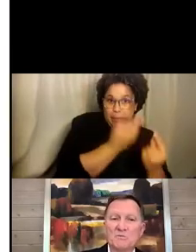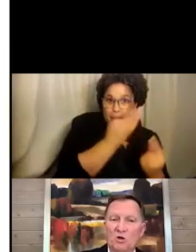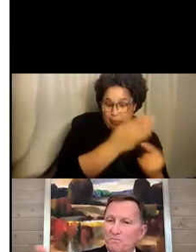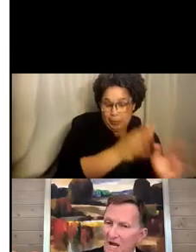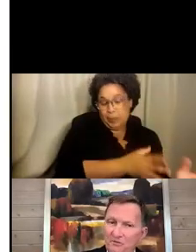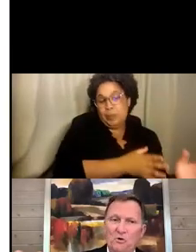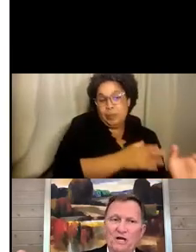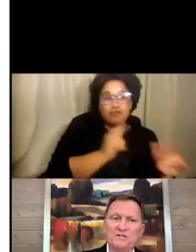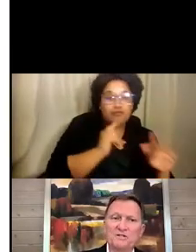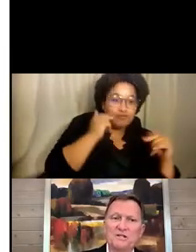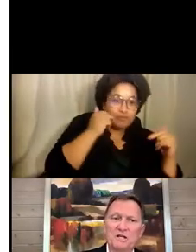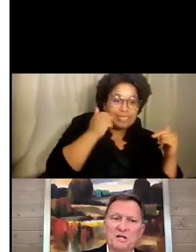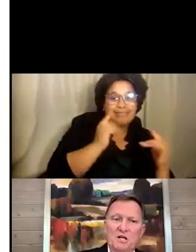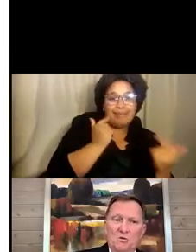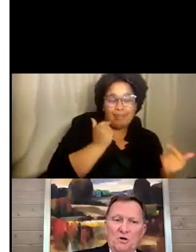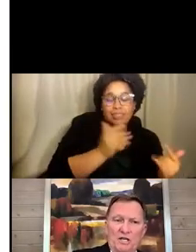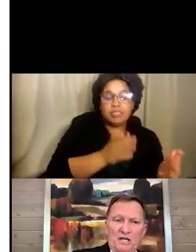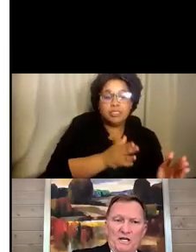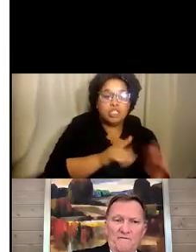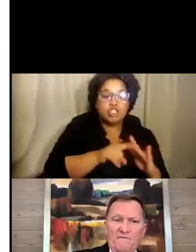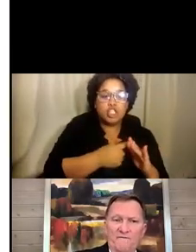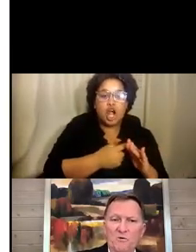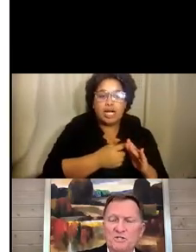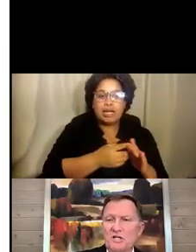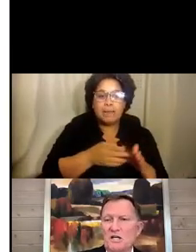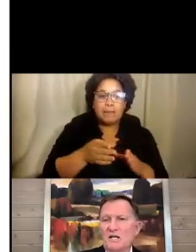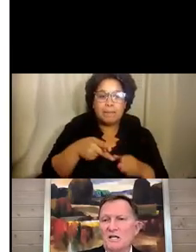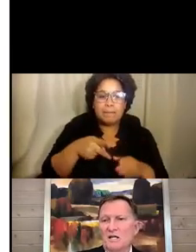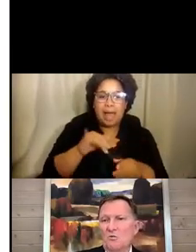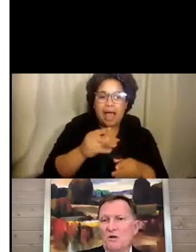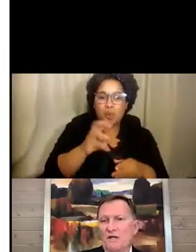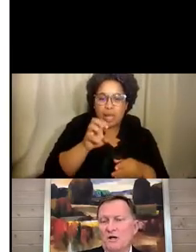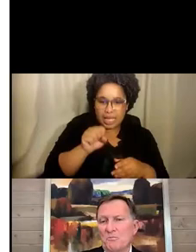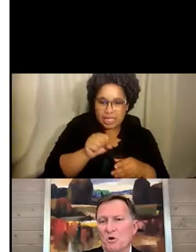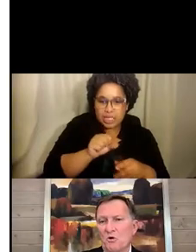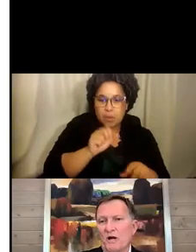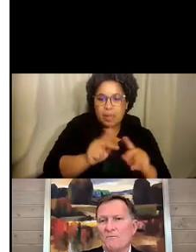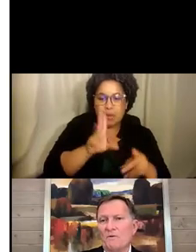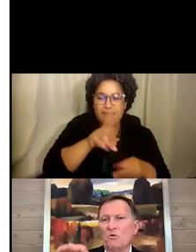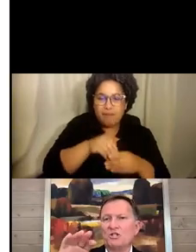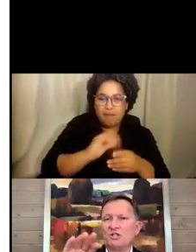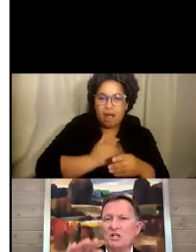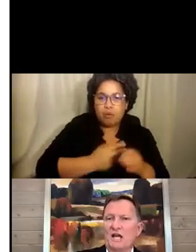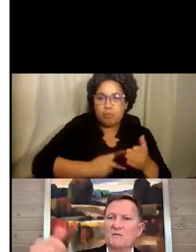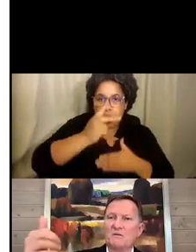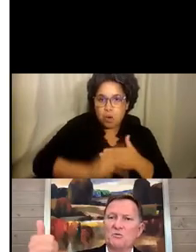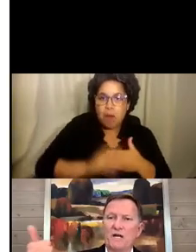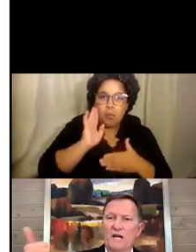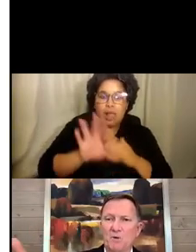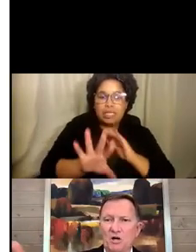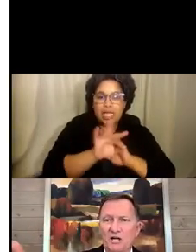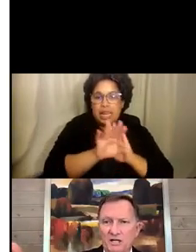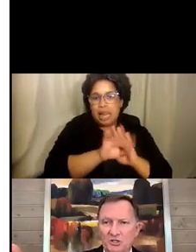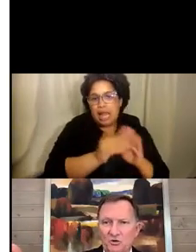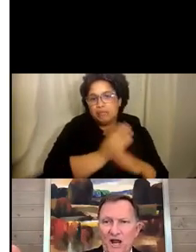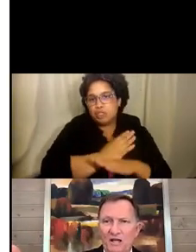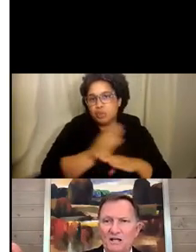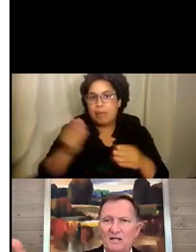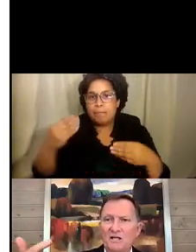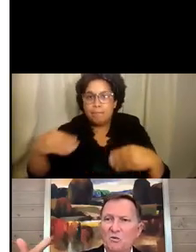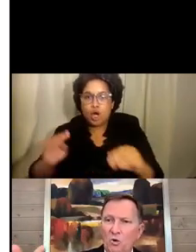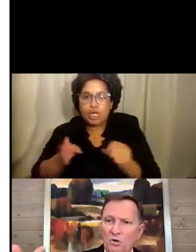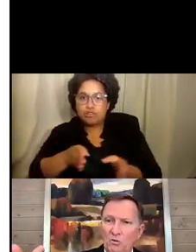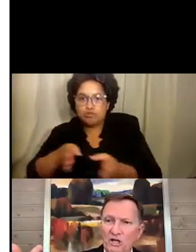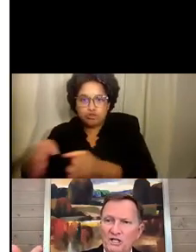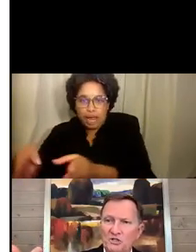called Pathways, where the folks within our program would select between a marketing track,